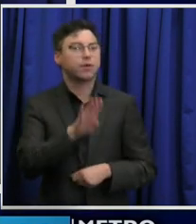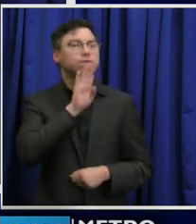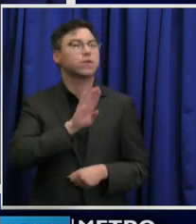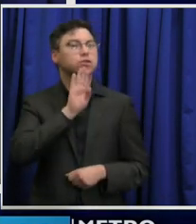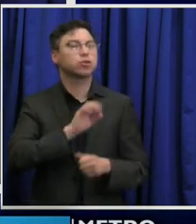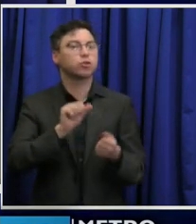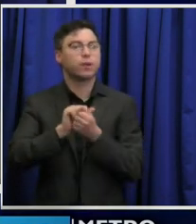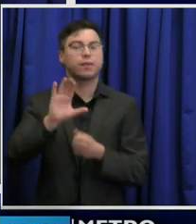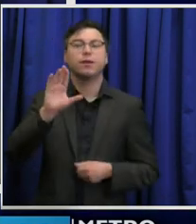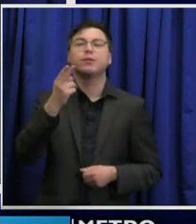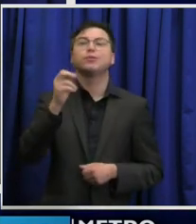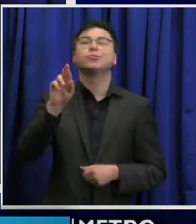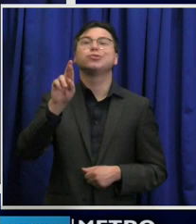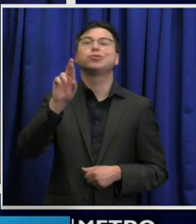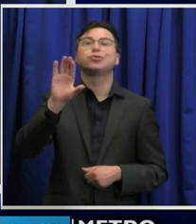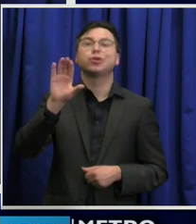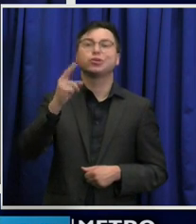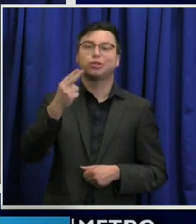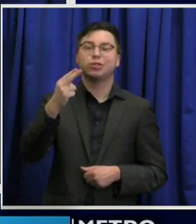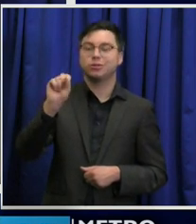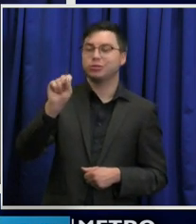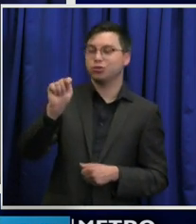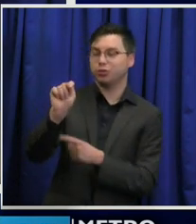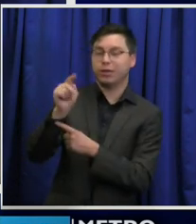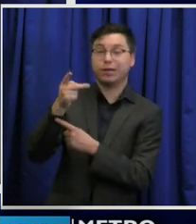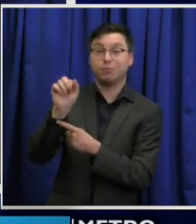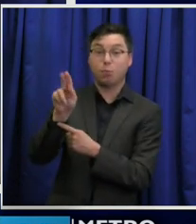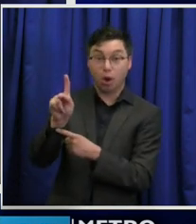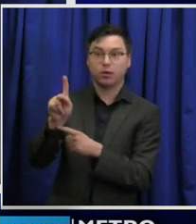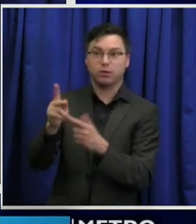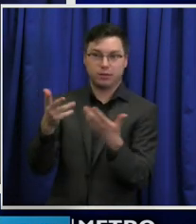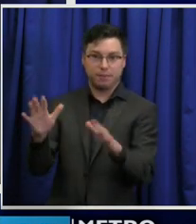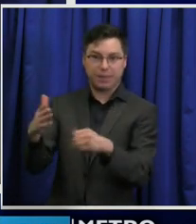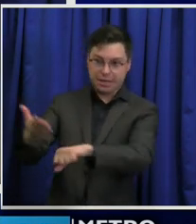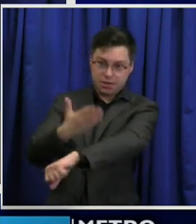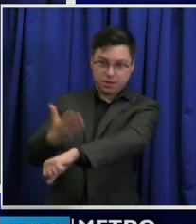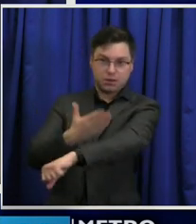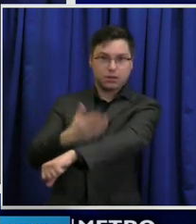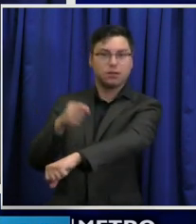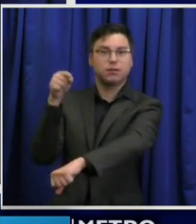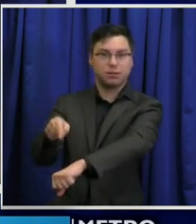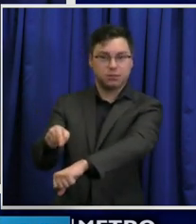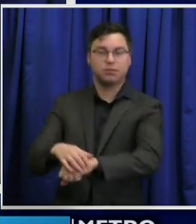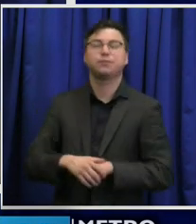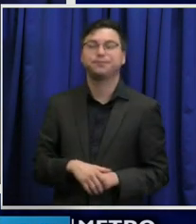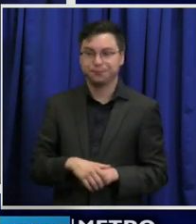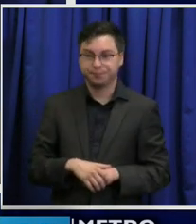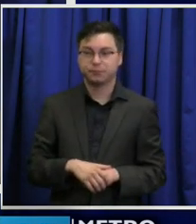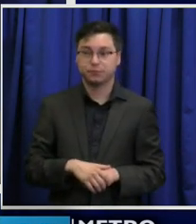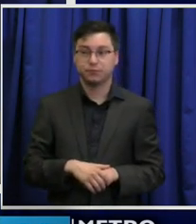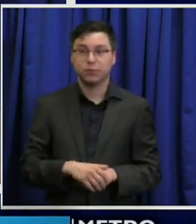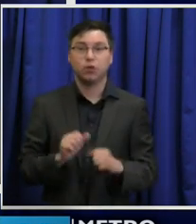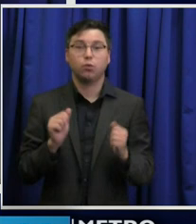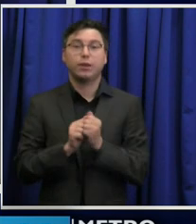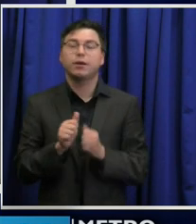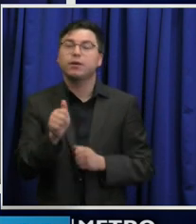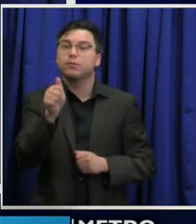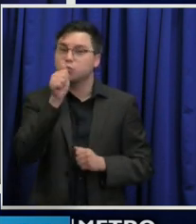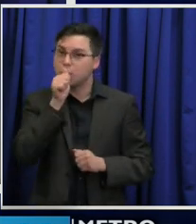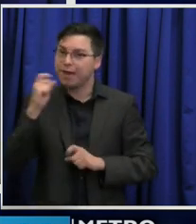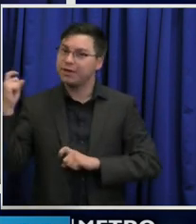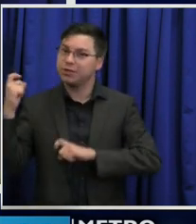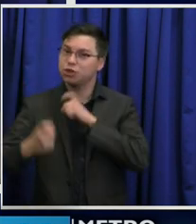Church Street Park being completed, which again, it's being completed with private donations